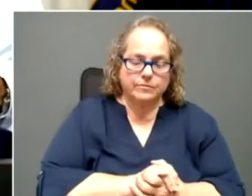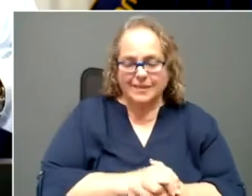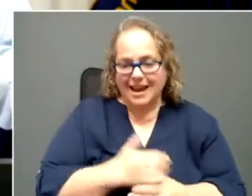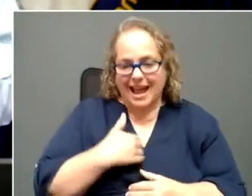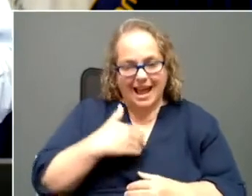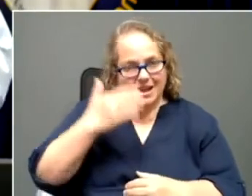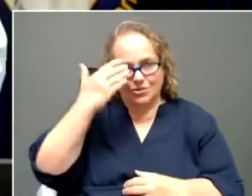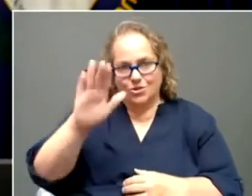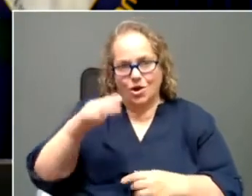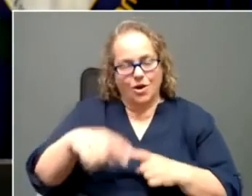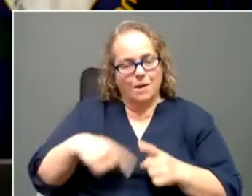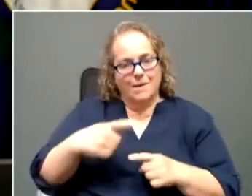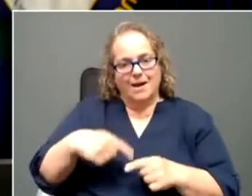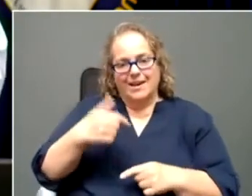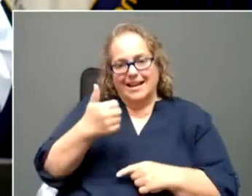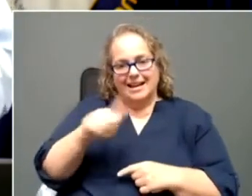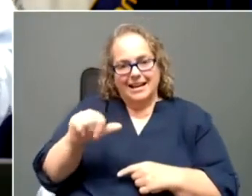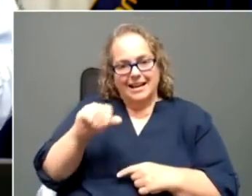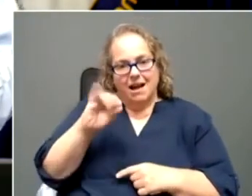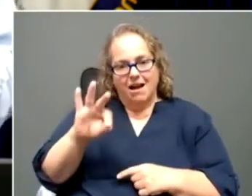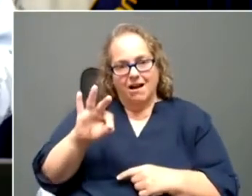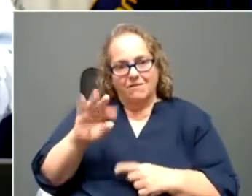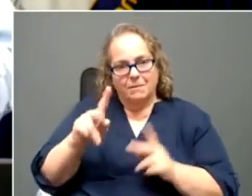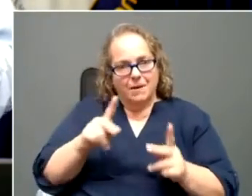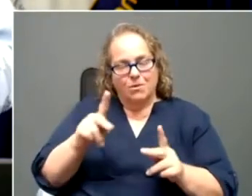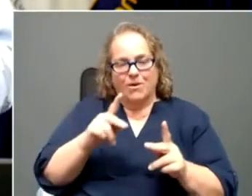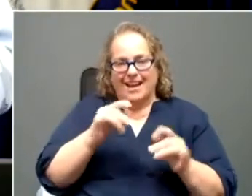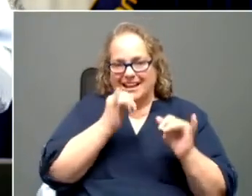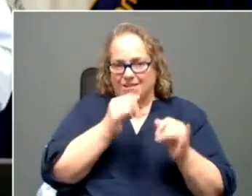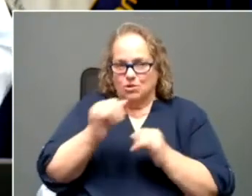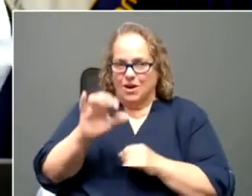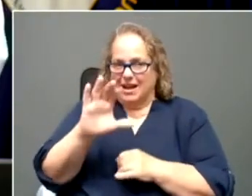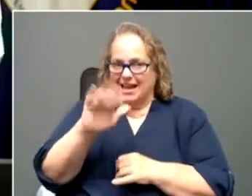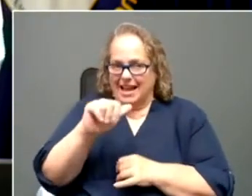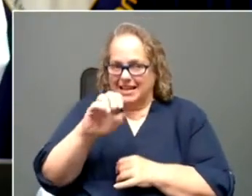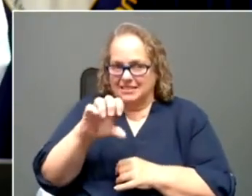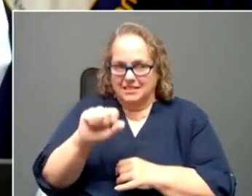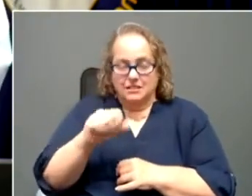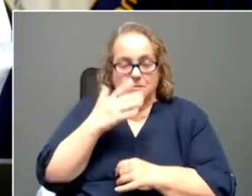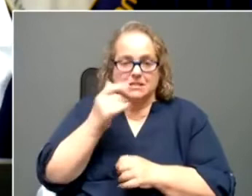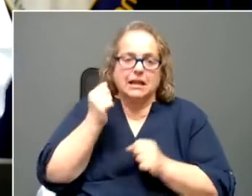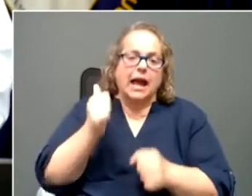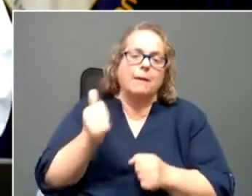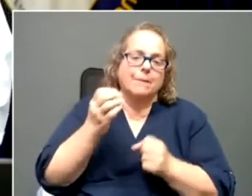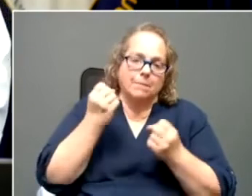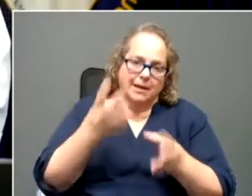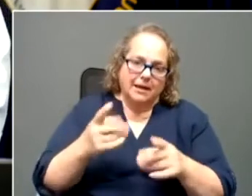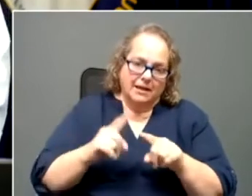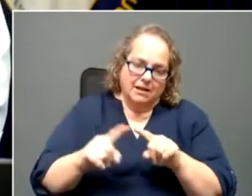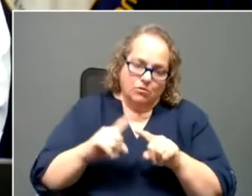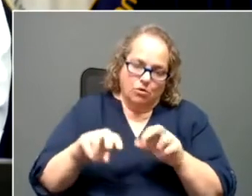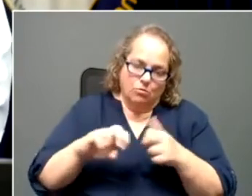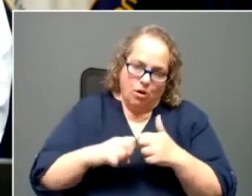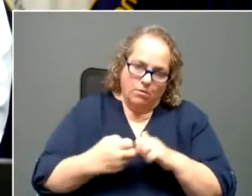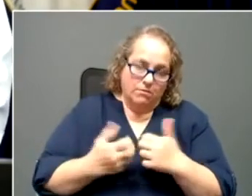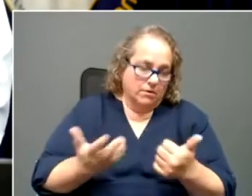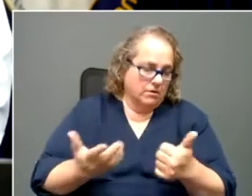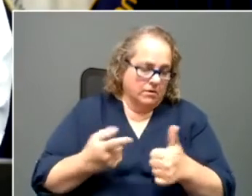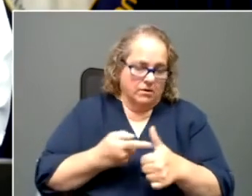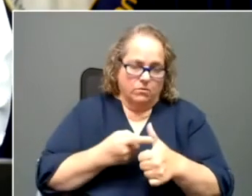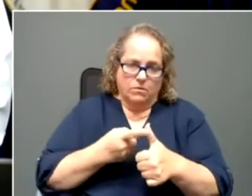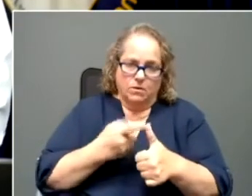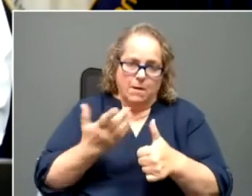of the individual cases because there could be many different problems. One could be that you don't